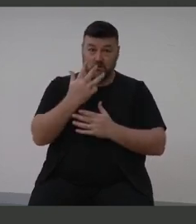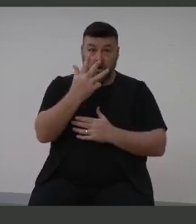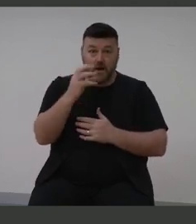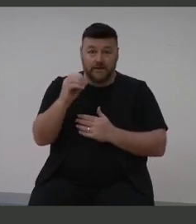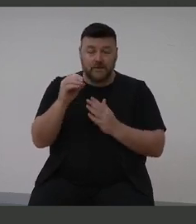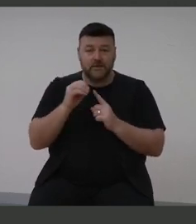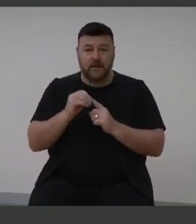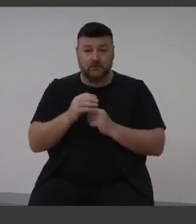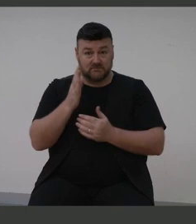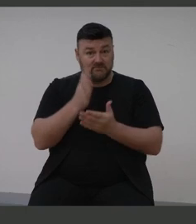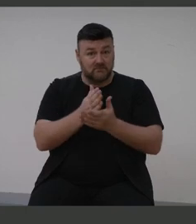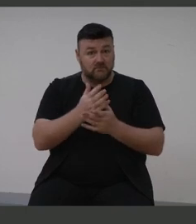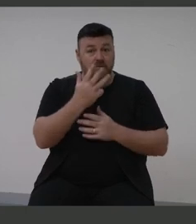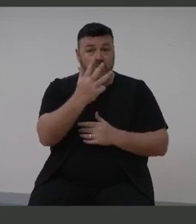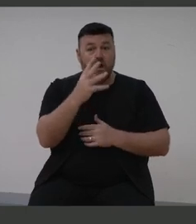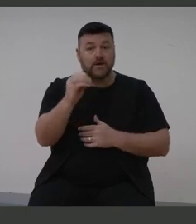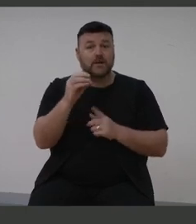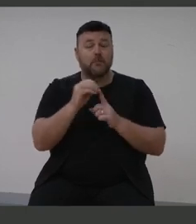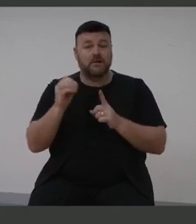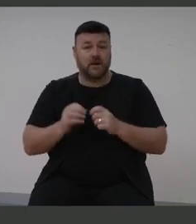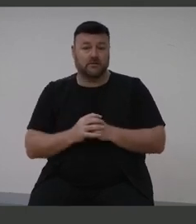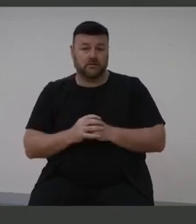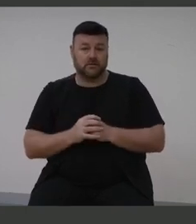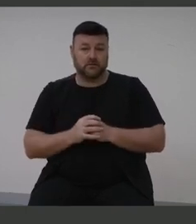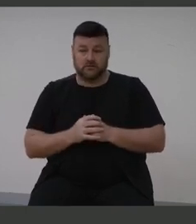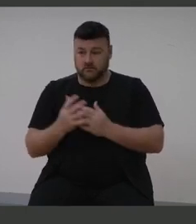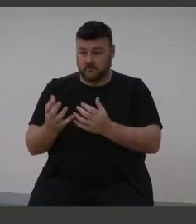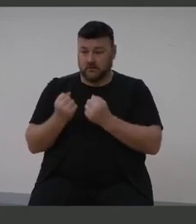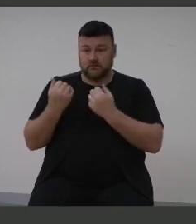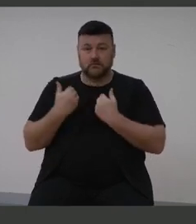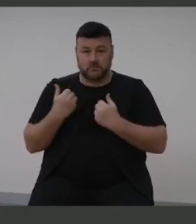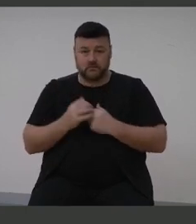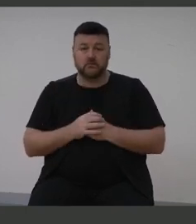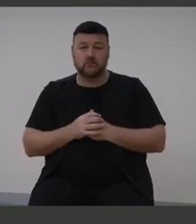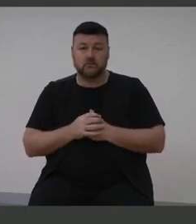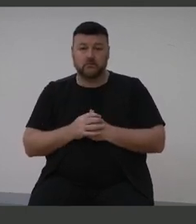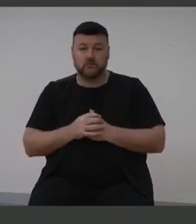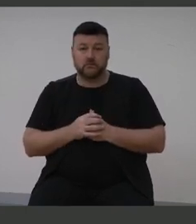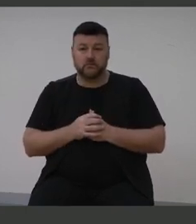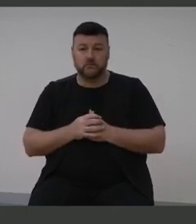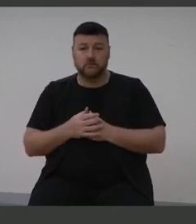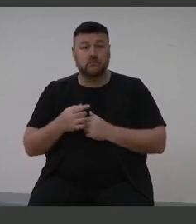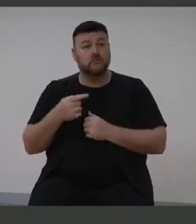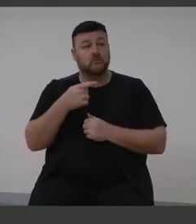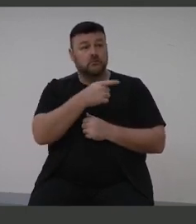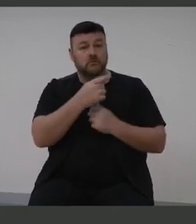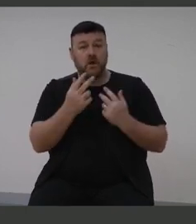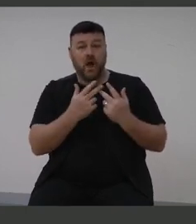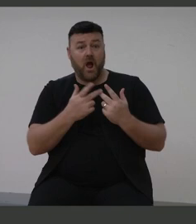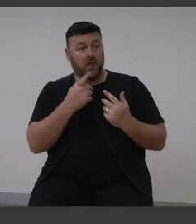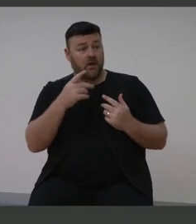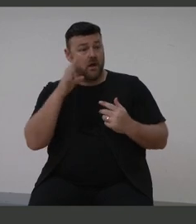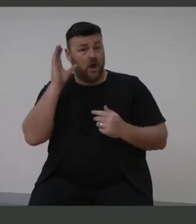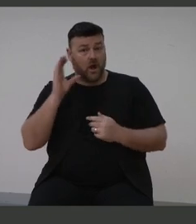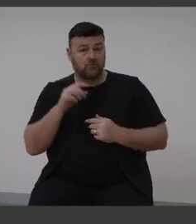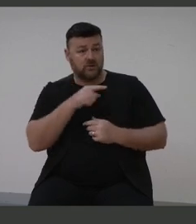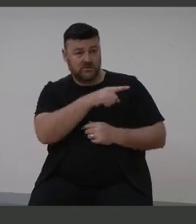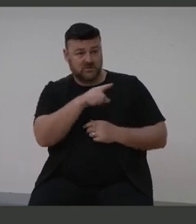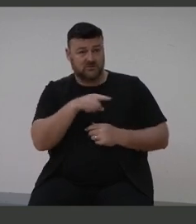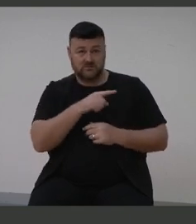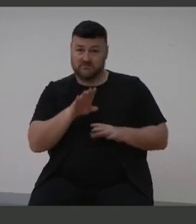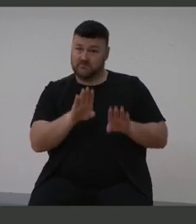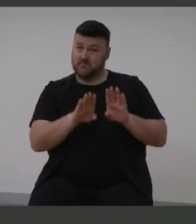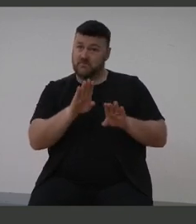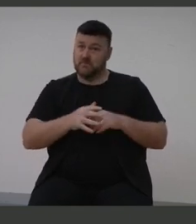90%. It is at best comparable to low income countries, countries that lack infrastructure and resourcing. So